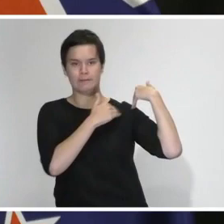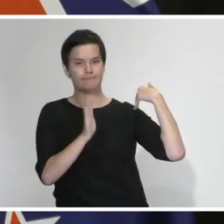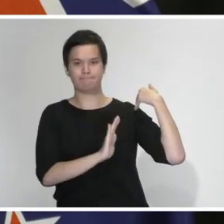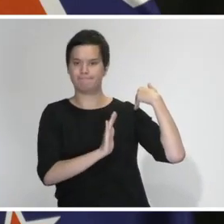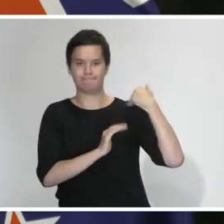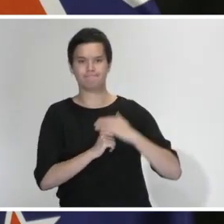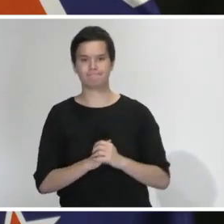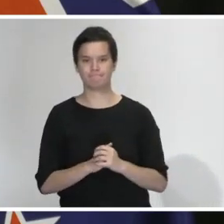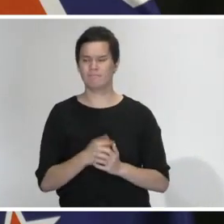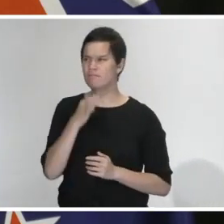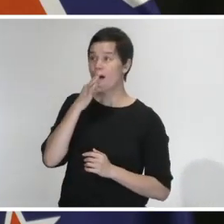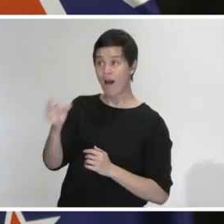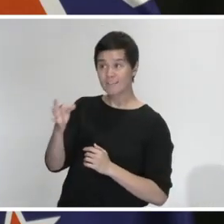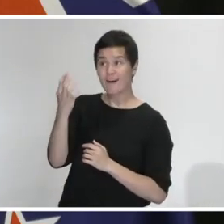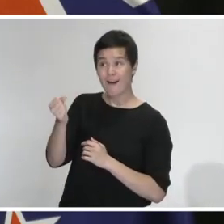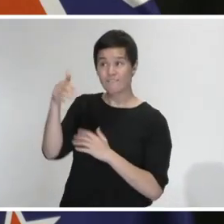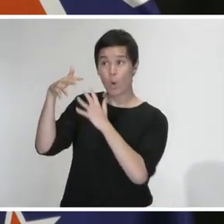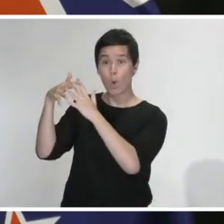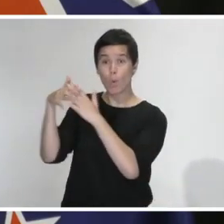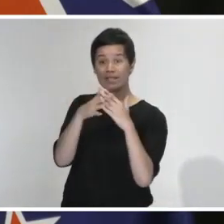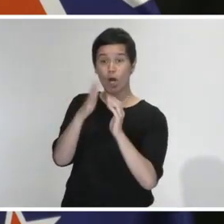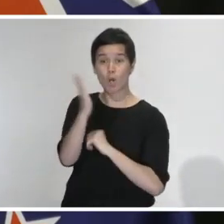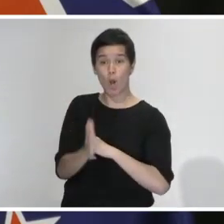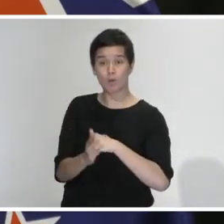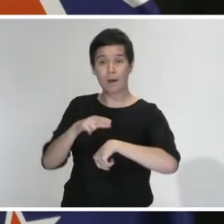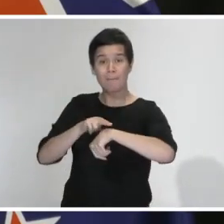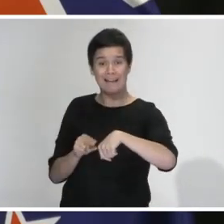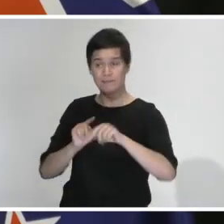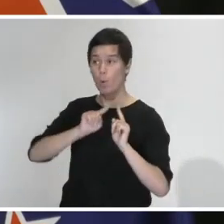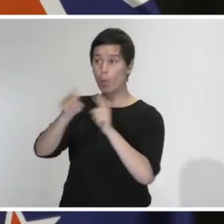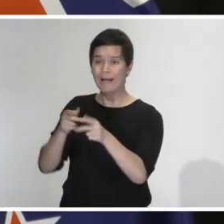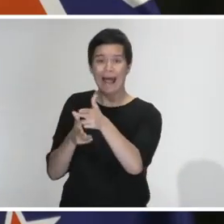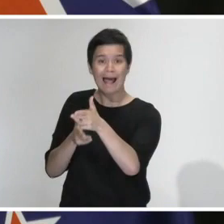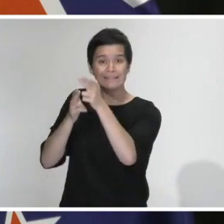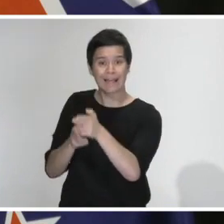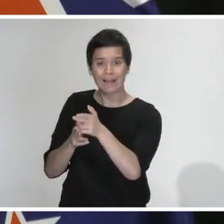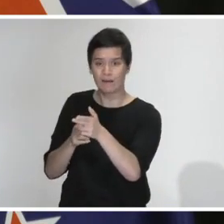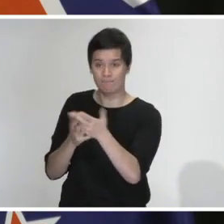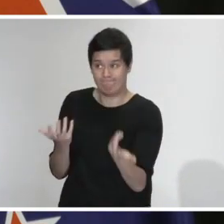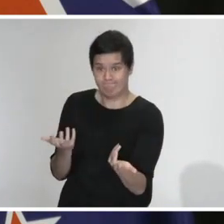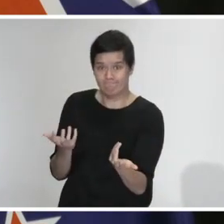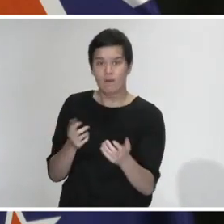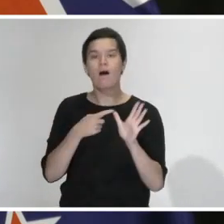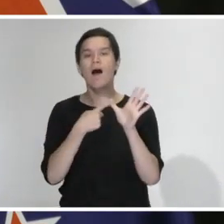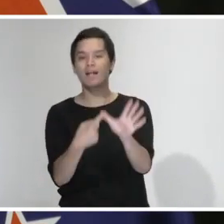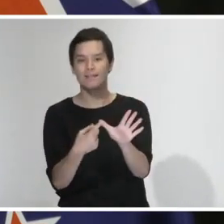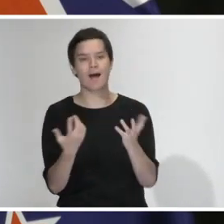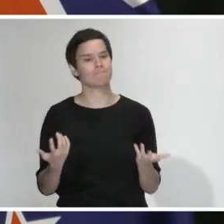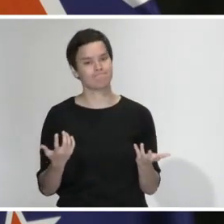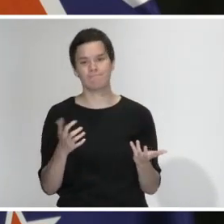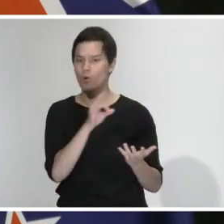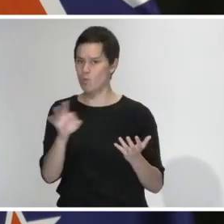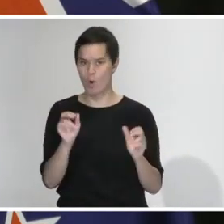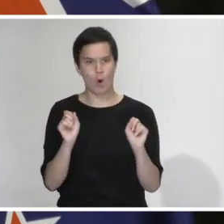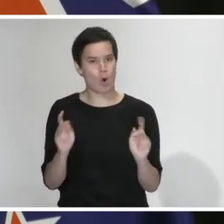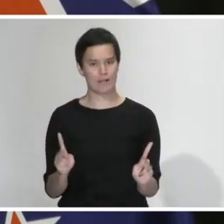police officer who was hunting? They should have known better. Yeah, yeah, again, they should. Hunting was an area where I will acknowledge